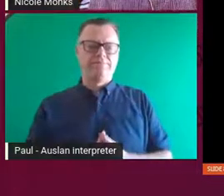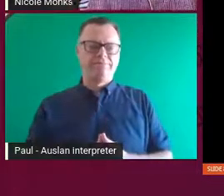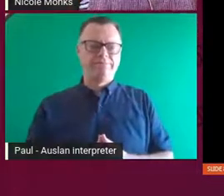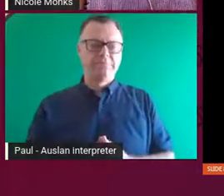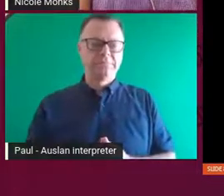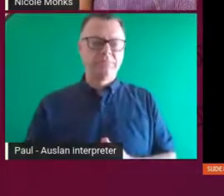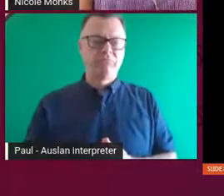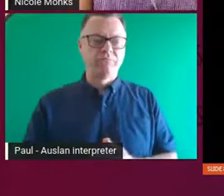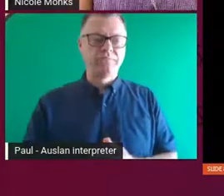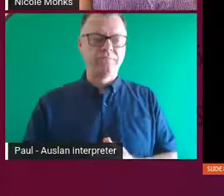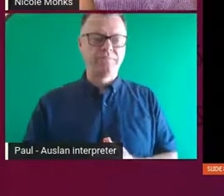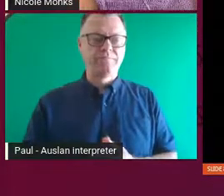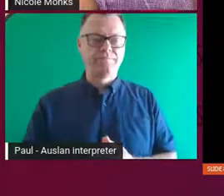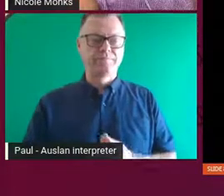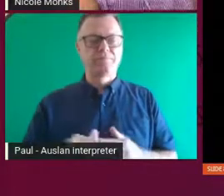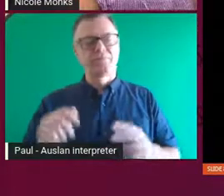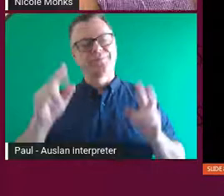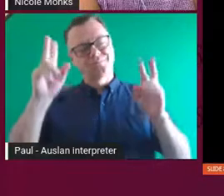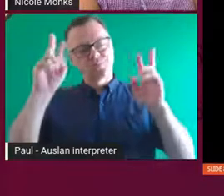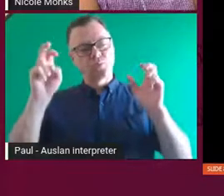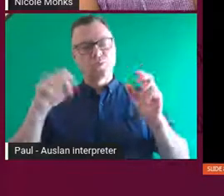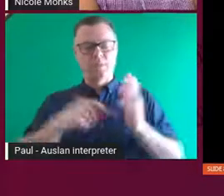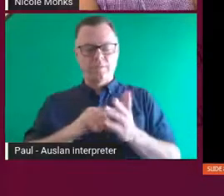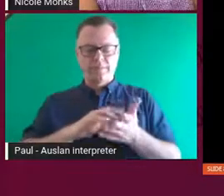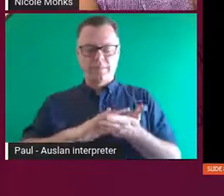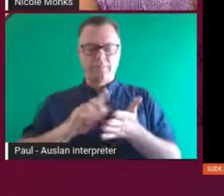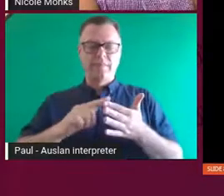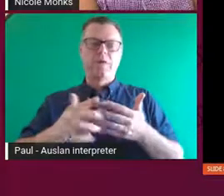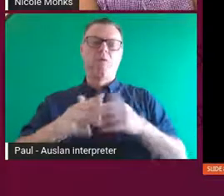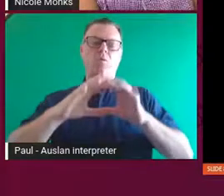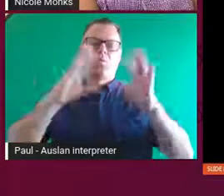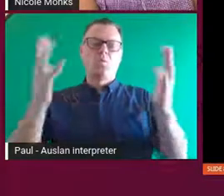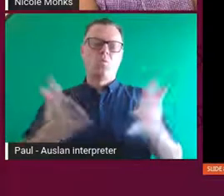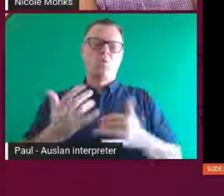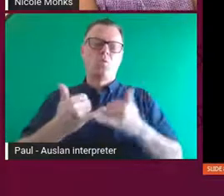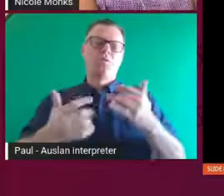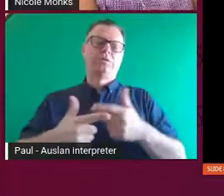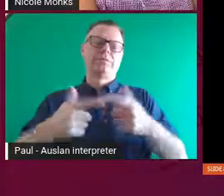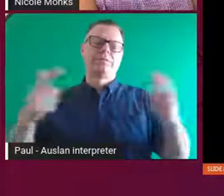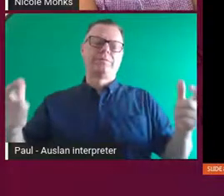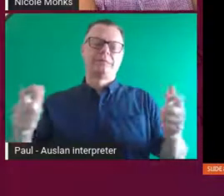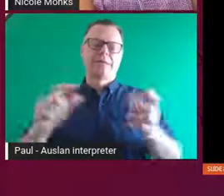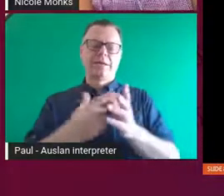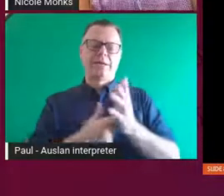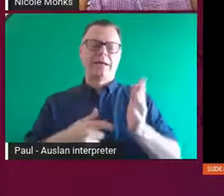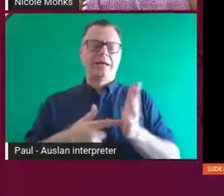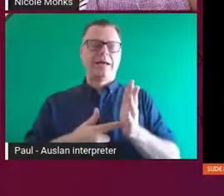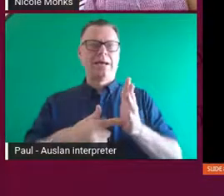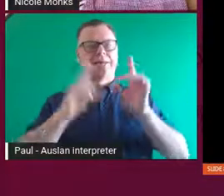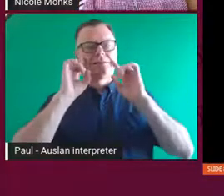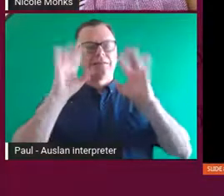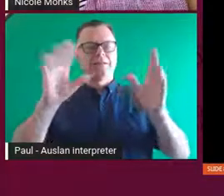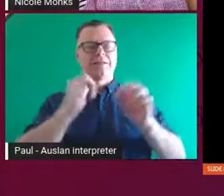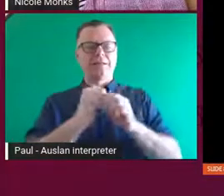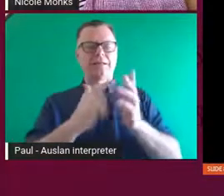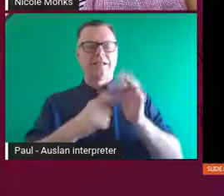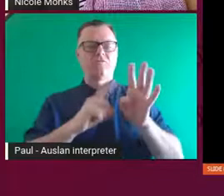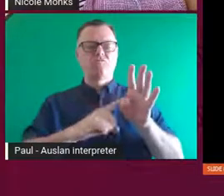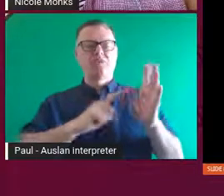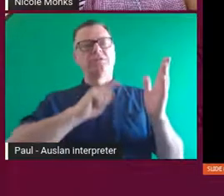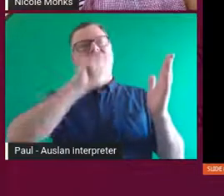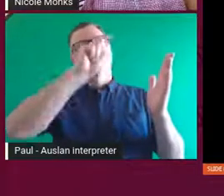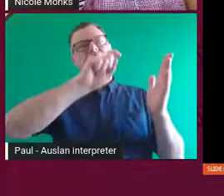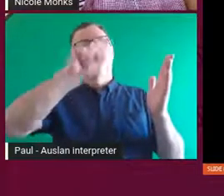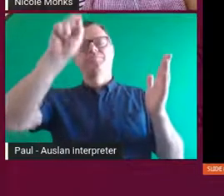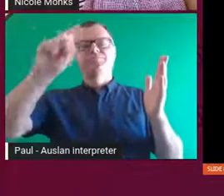the biggest outdoor gallery in the world. So Charles was always sort of an advocate for the rock art. But we didn't just want to place the rock art